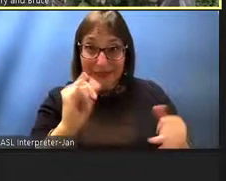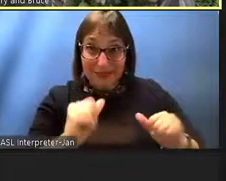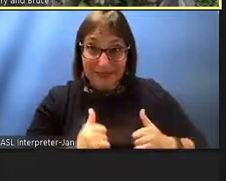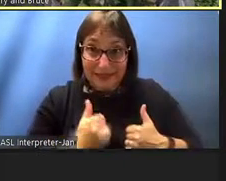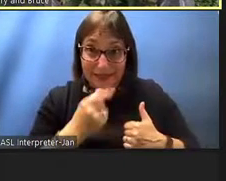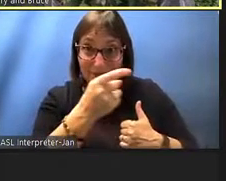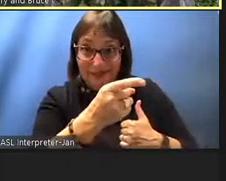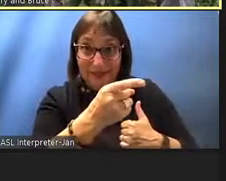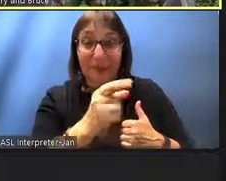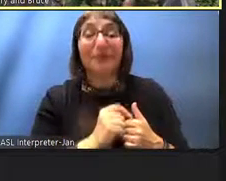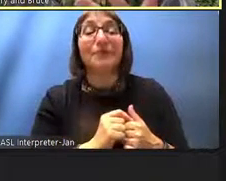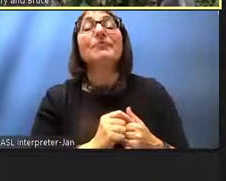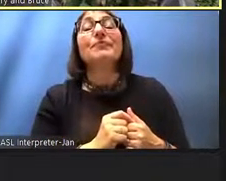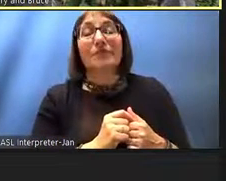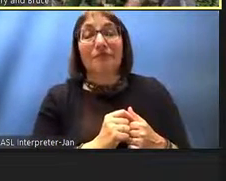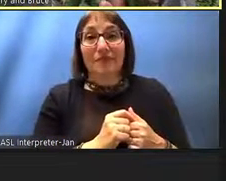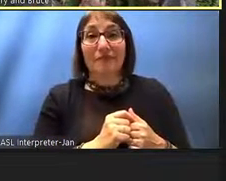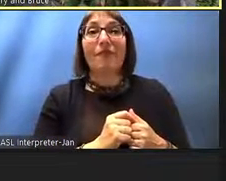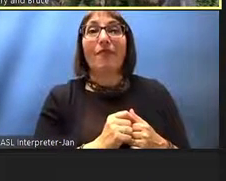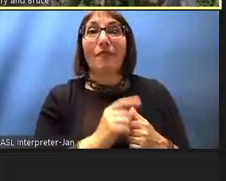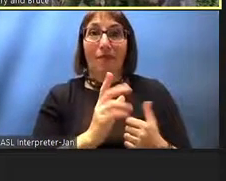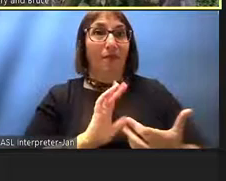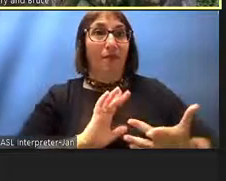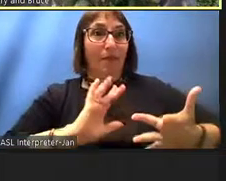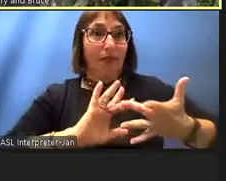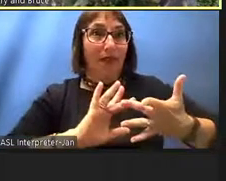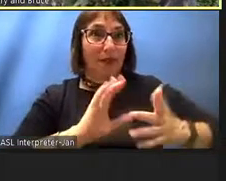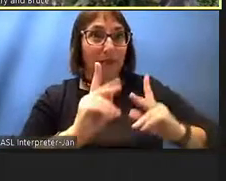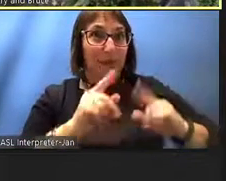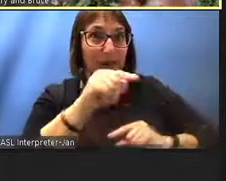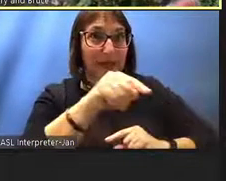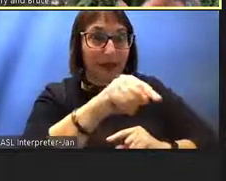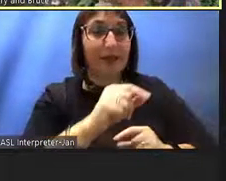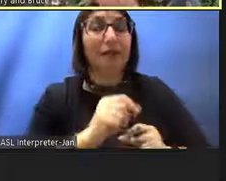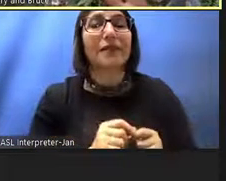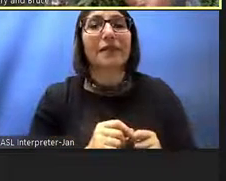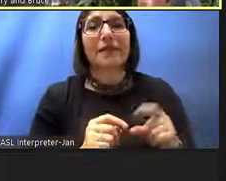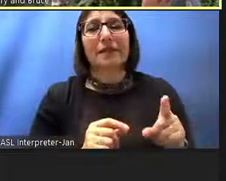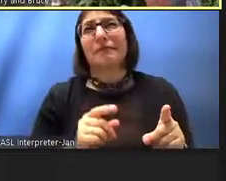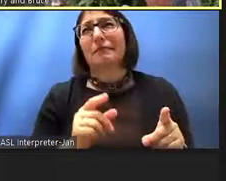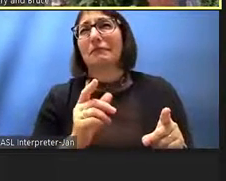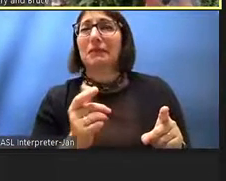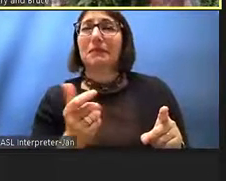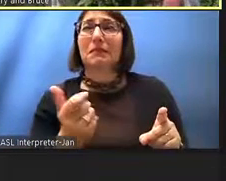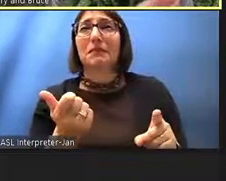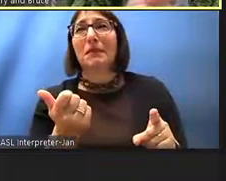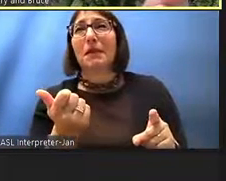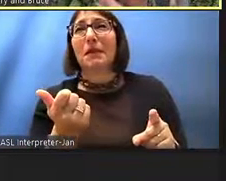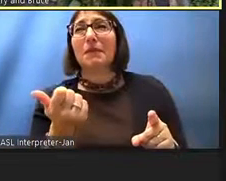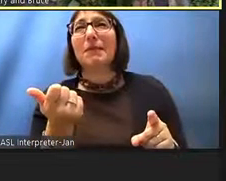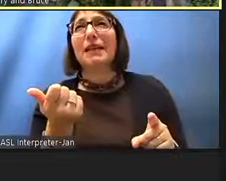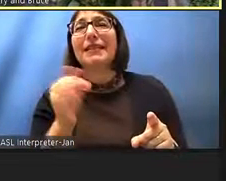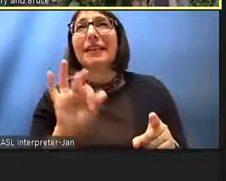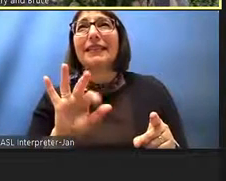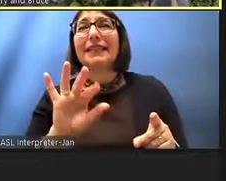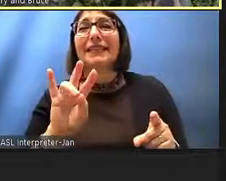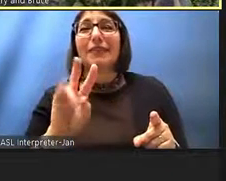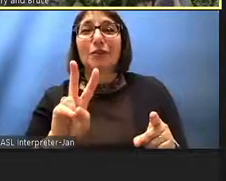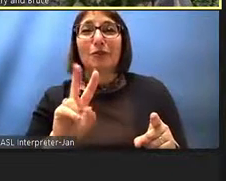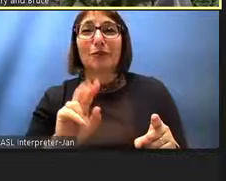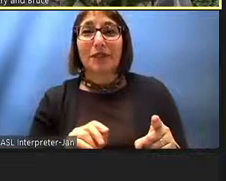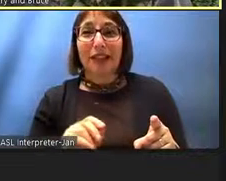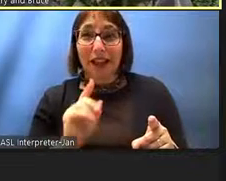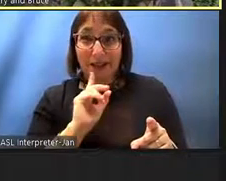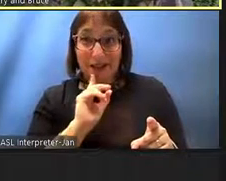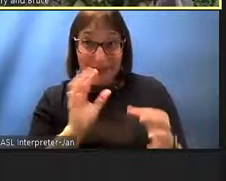people and we came in contact of course with those people naturally by the 19 by 1972 by the way this picture i could just explain